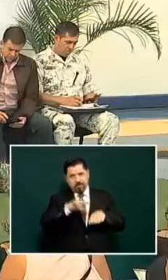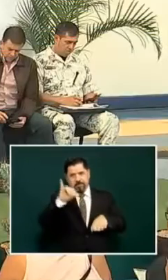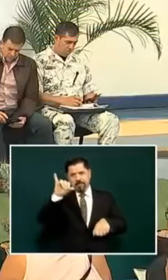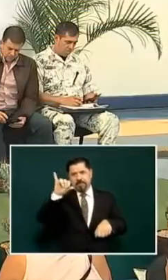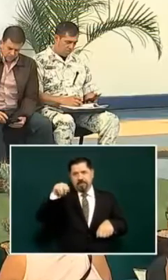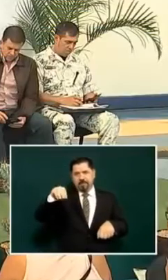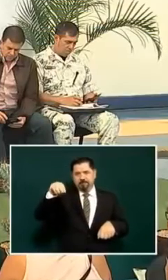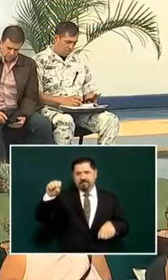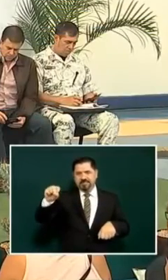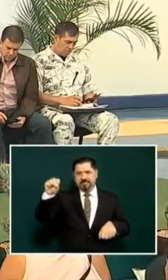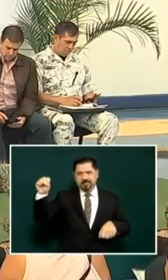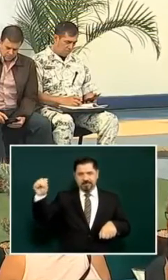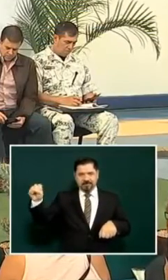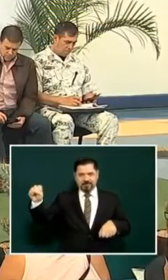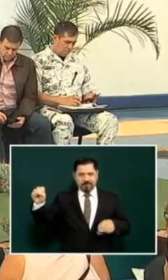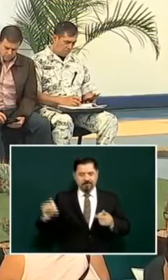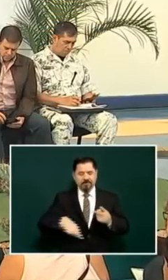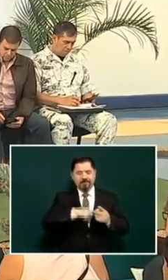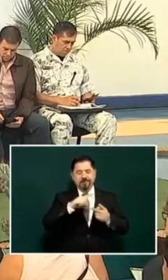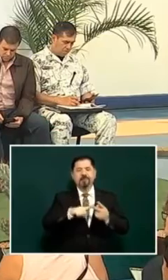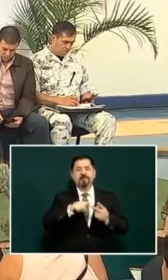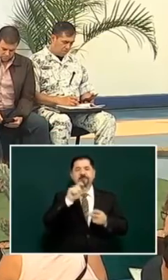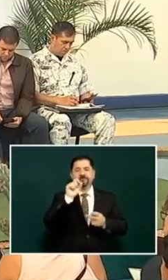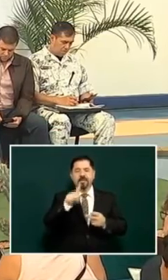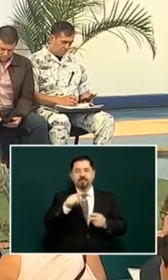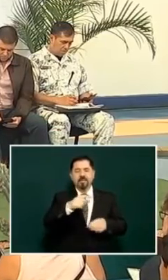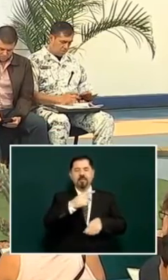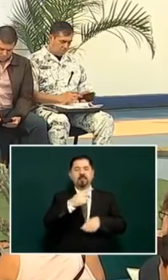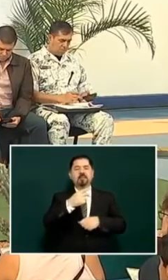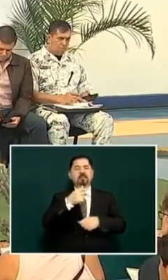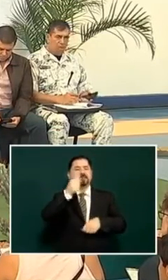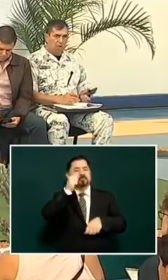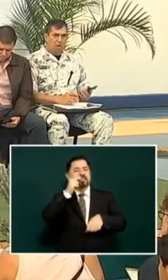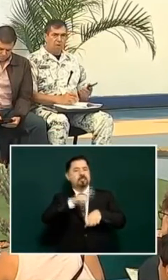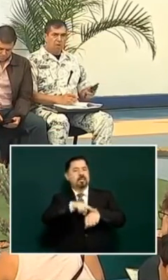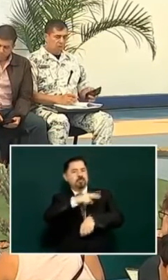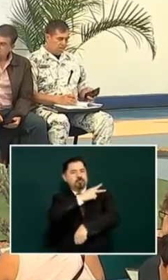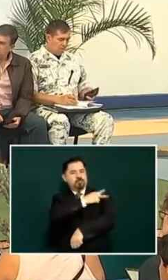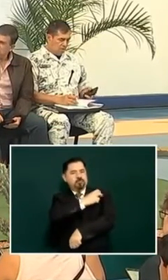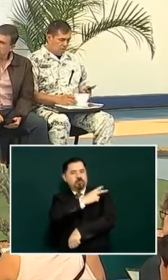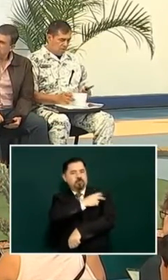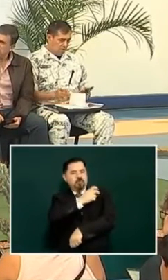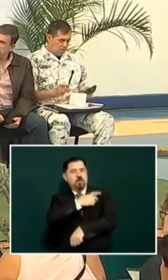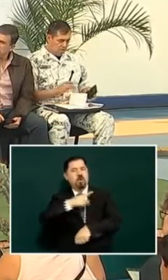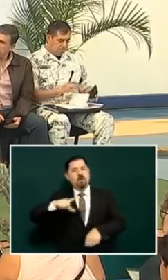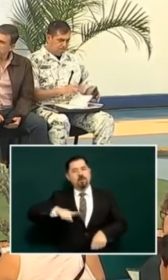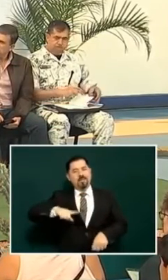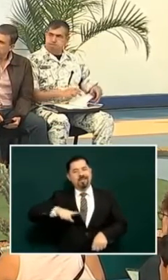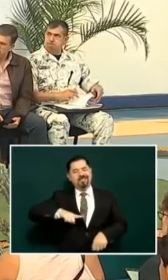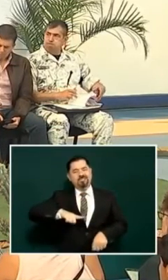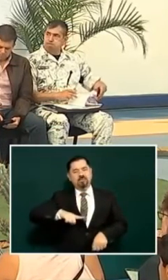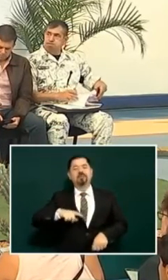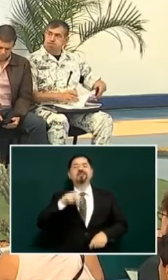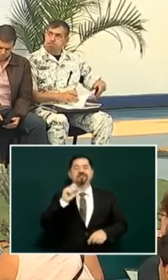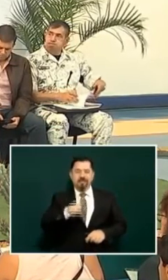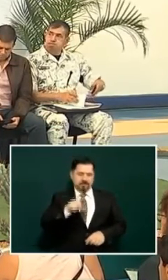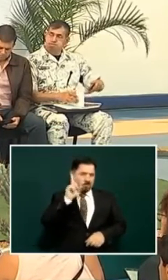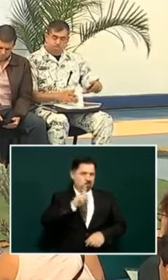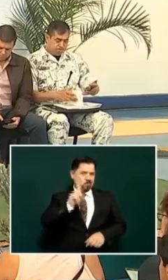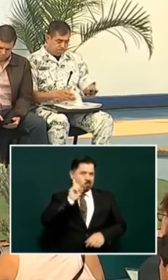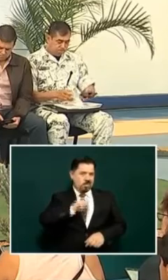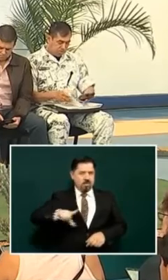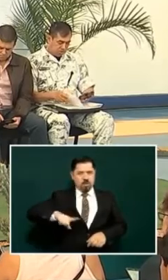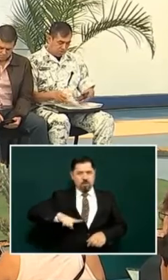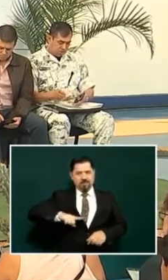of social services and the sub secretary of government and the